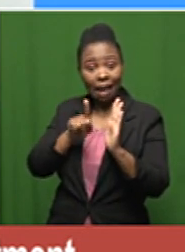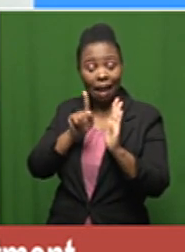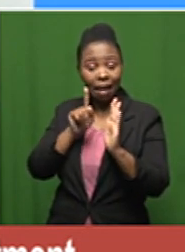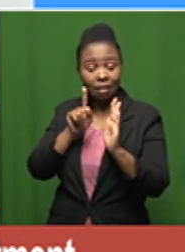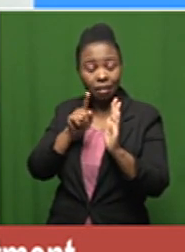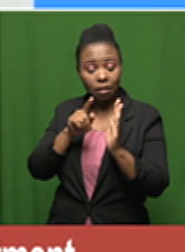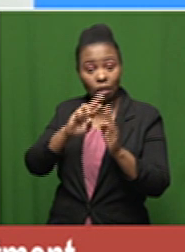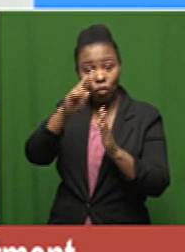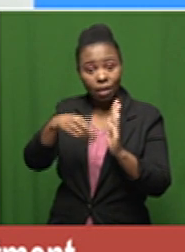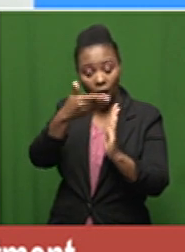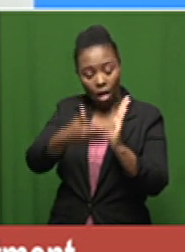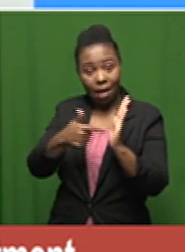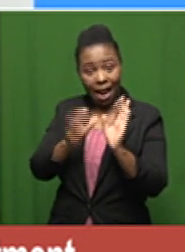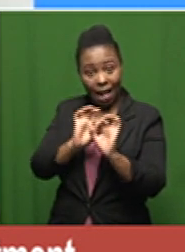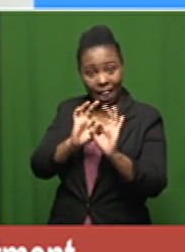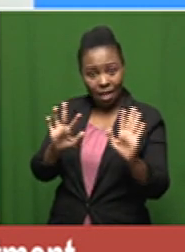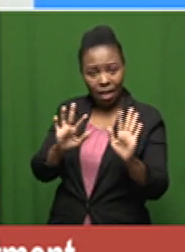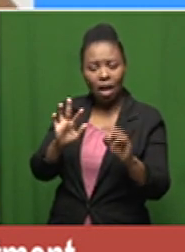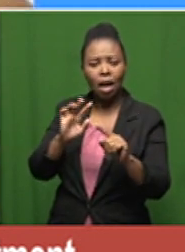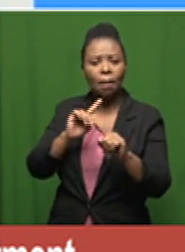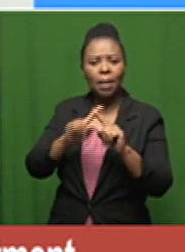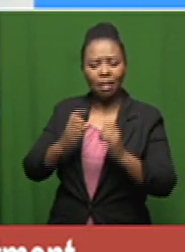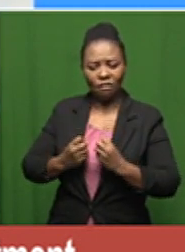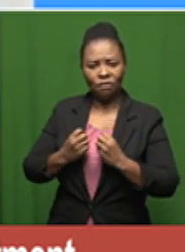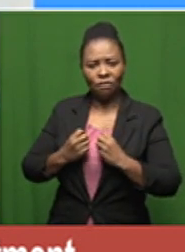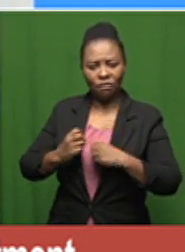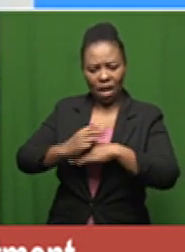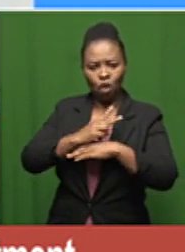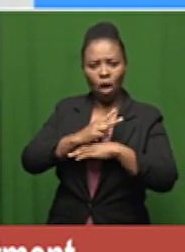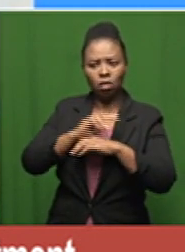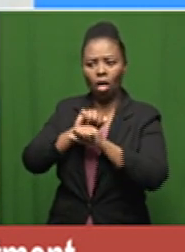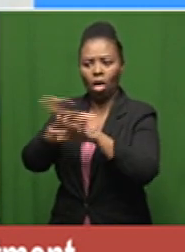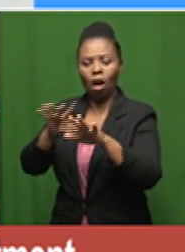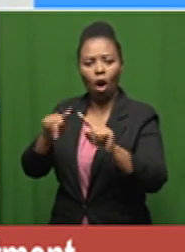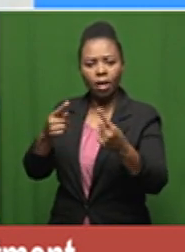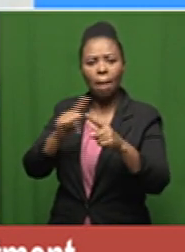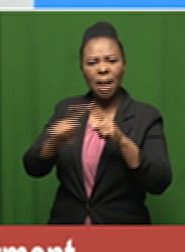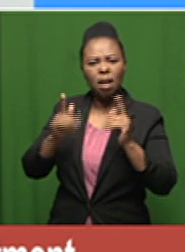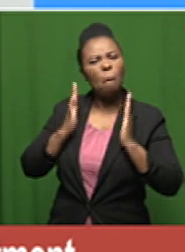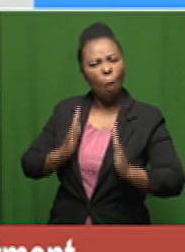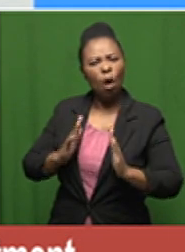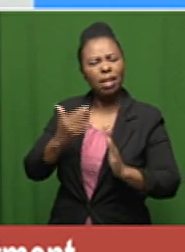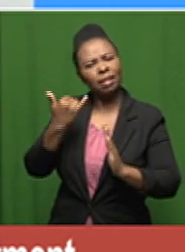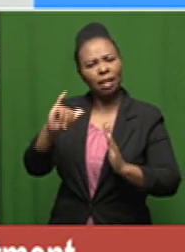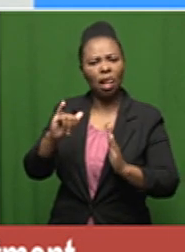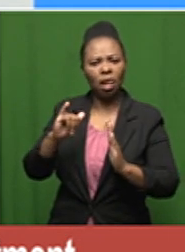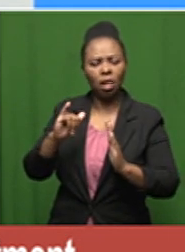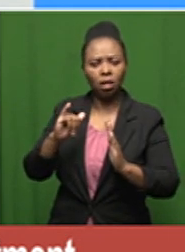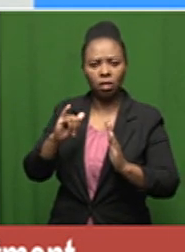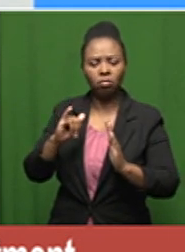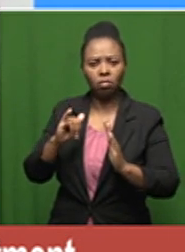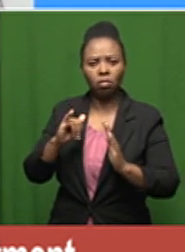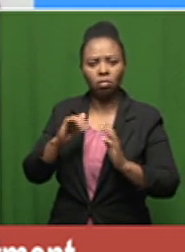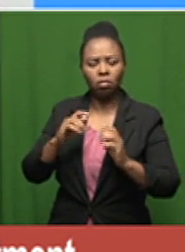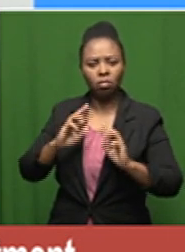have traces of the virus that you can't transmit your body is still reacting to what the virus did to it